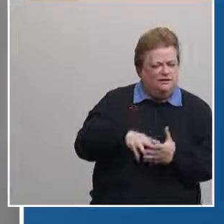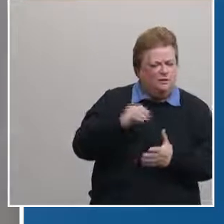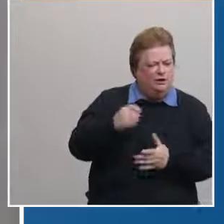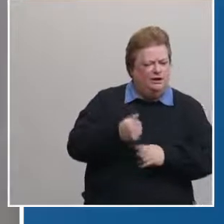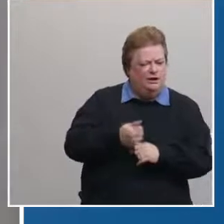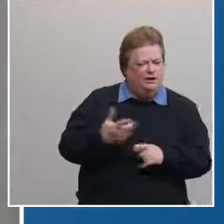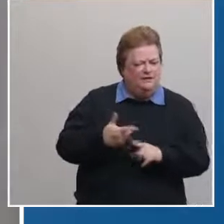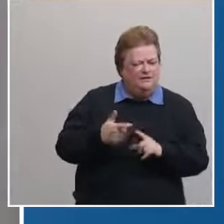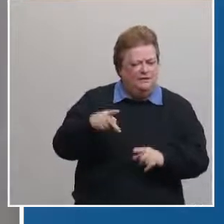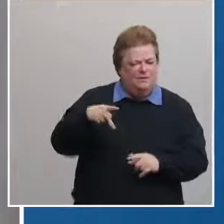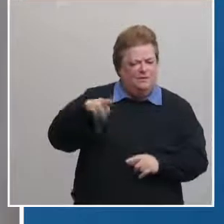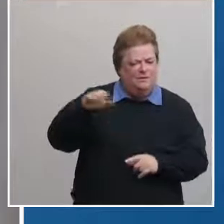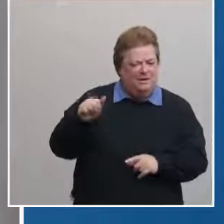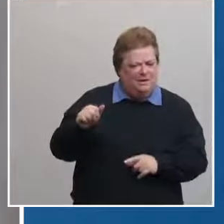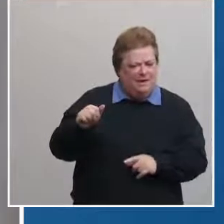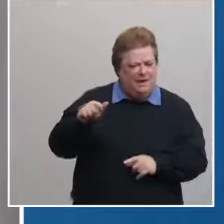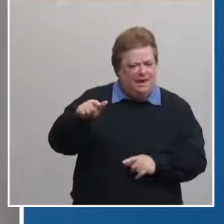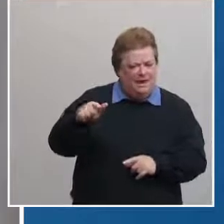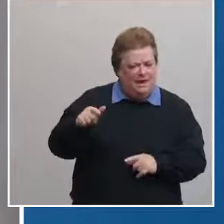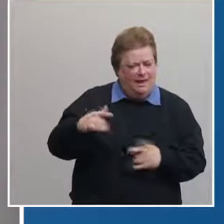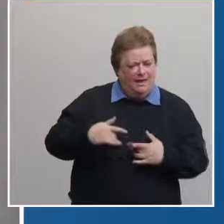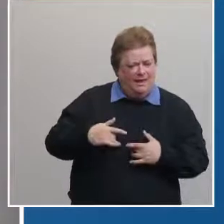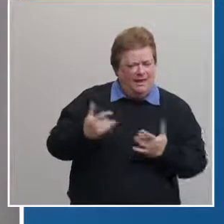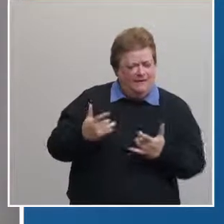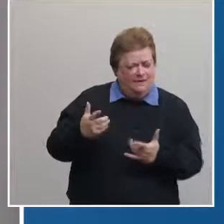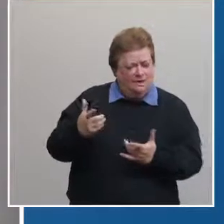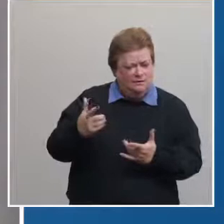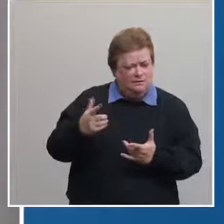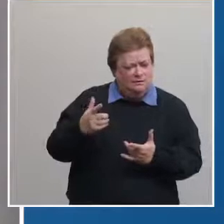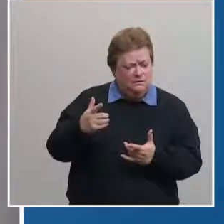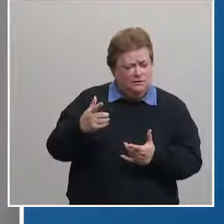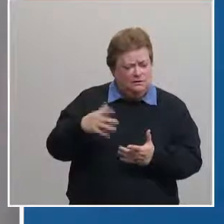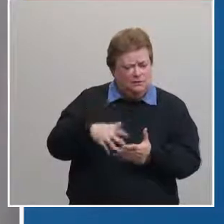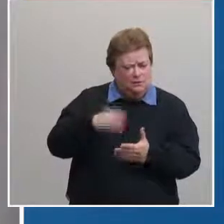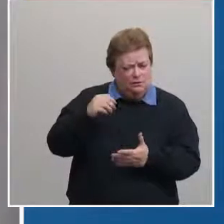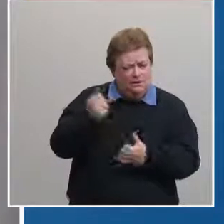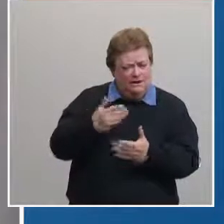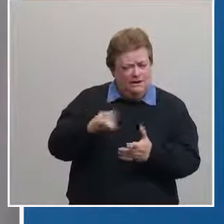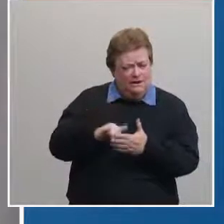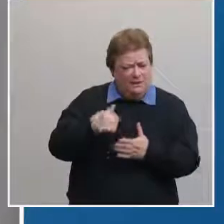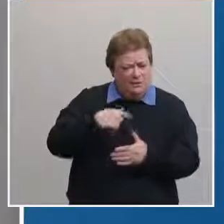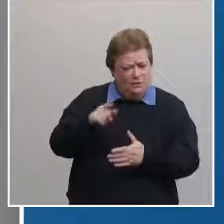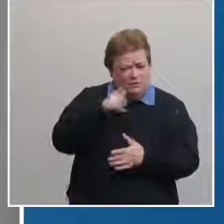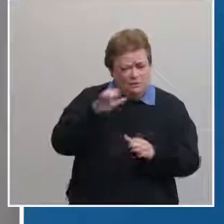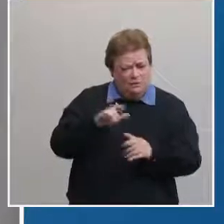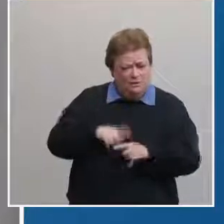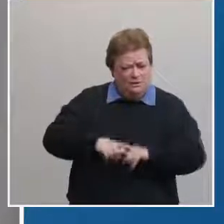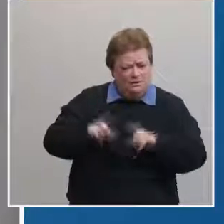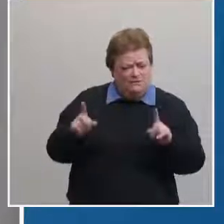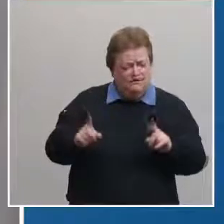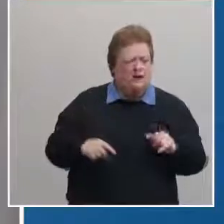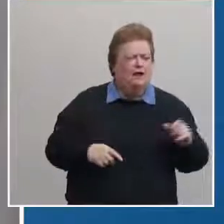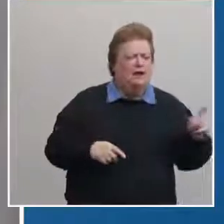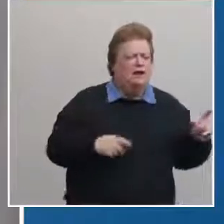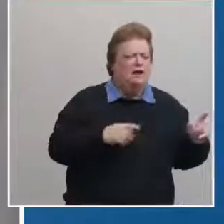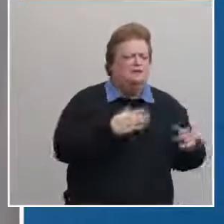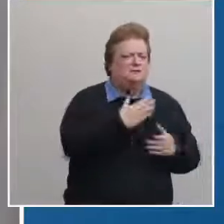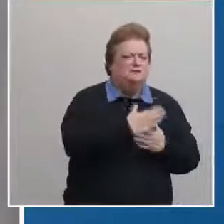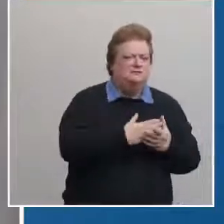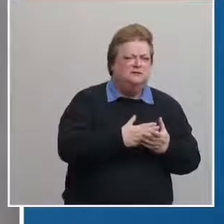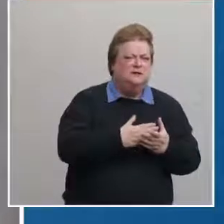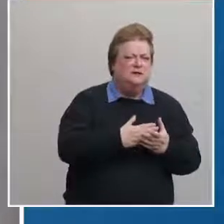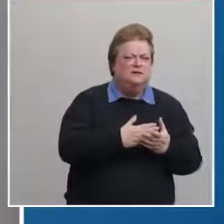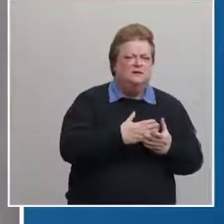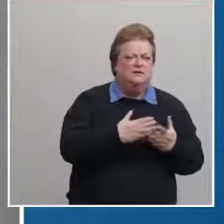um mass vaccination that you would do differently at all oh we're doing a few things differently um